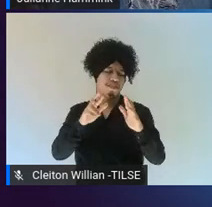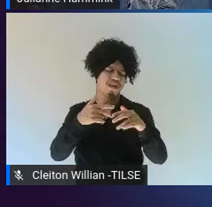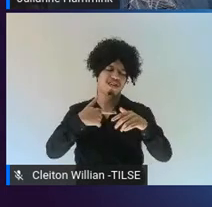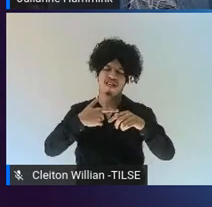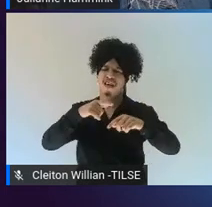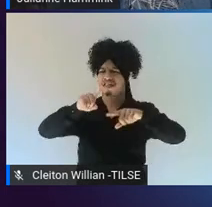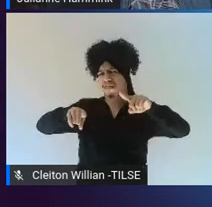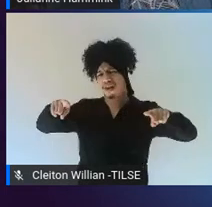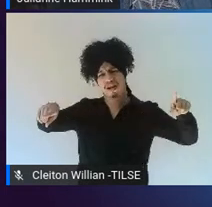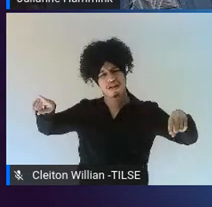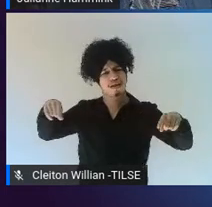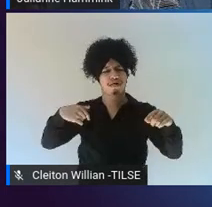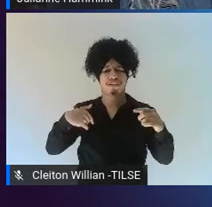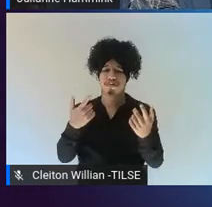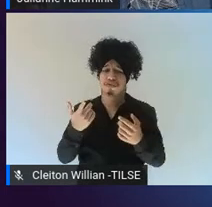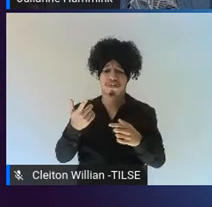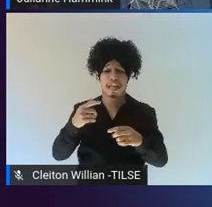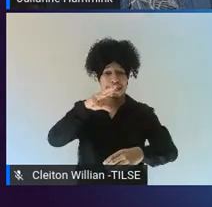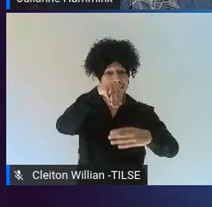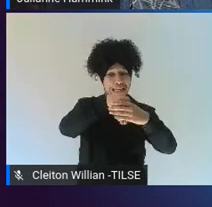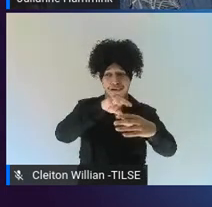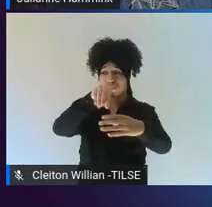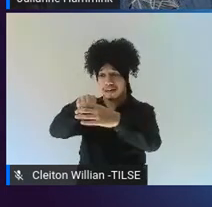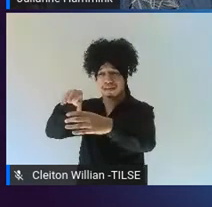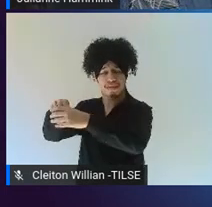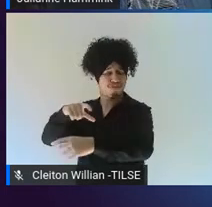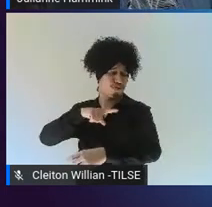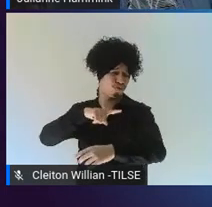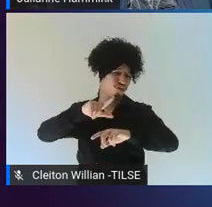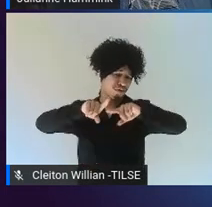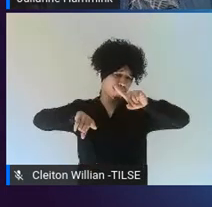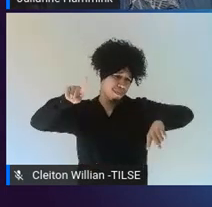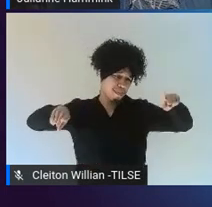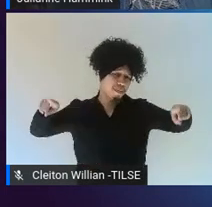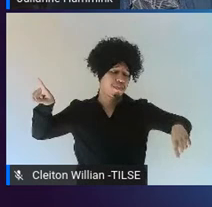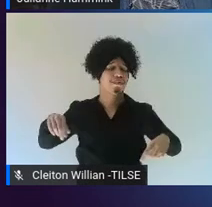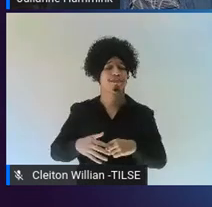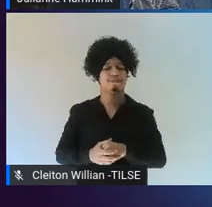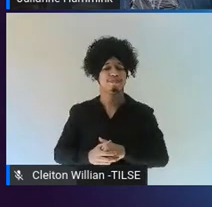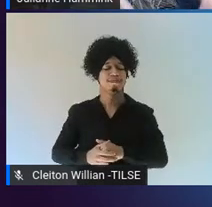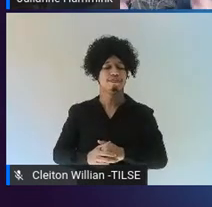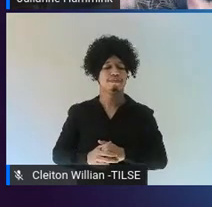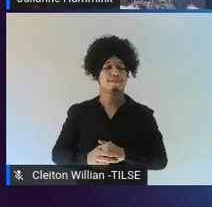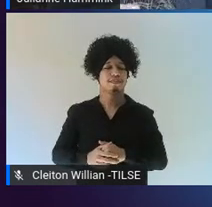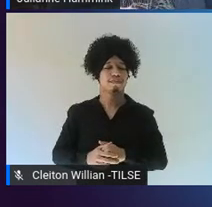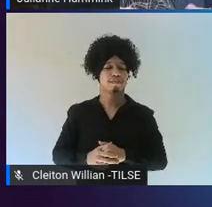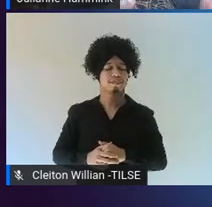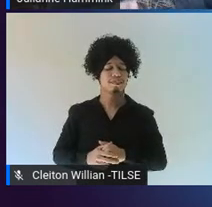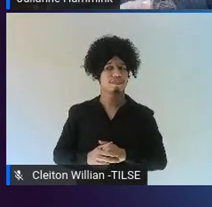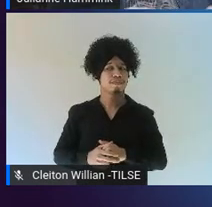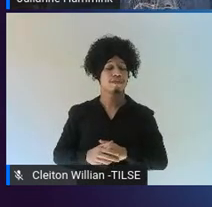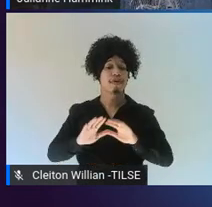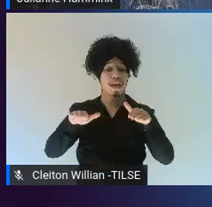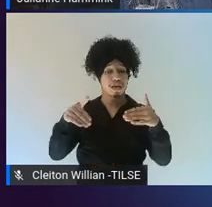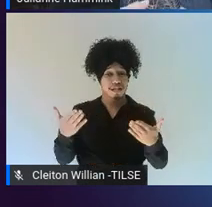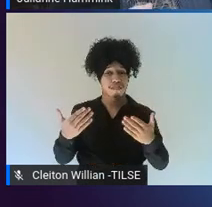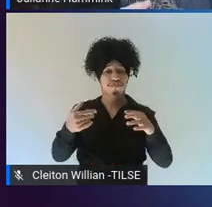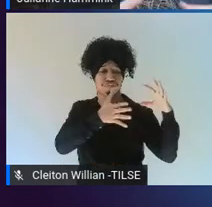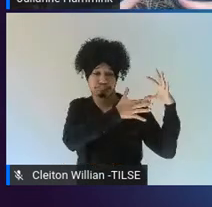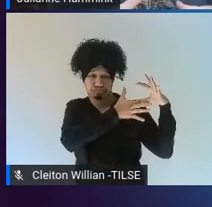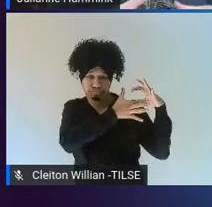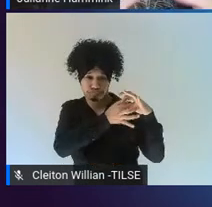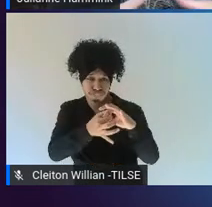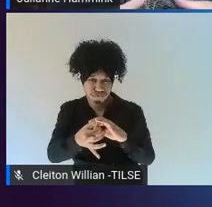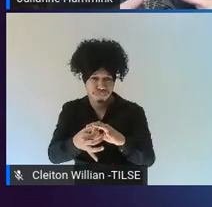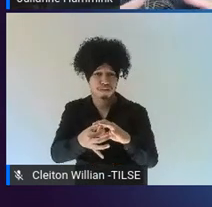of these labels. So, contextualize actual measures, so, in a context, that's why my talk is